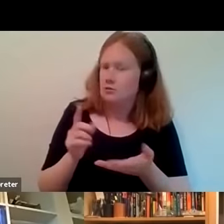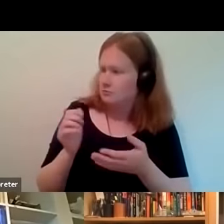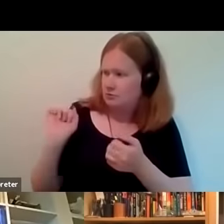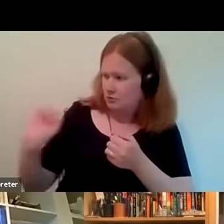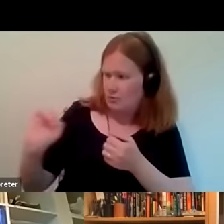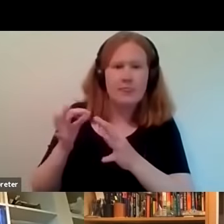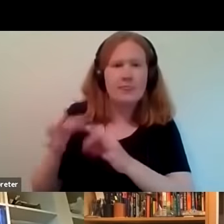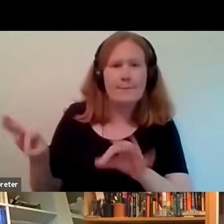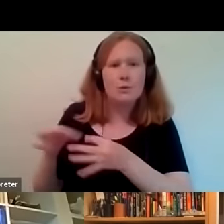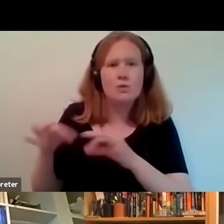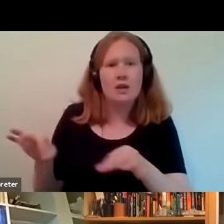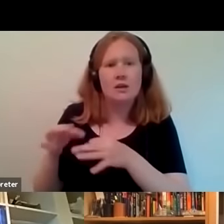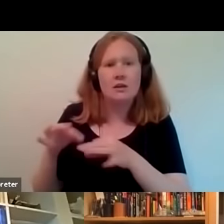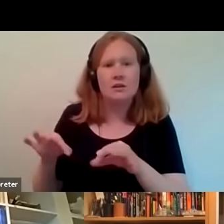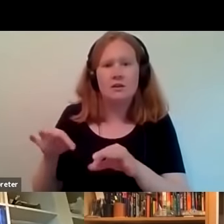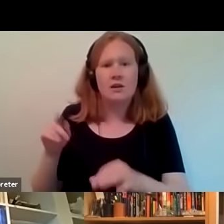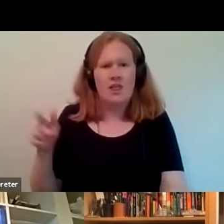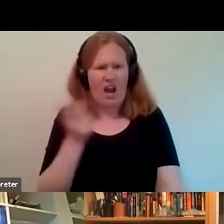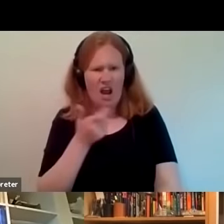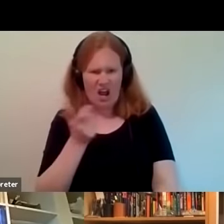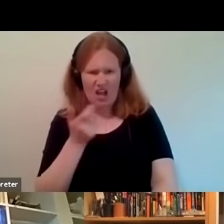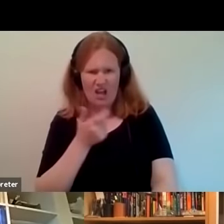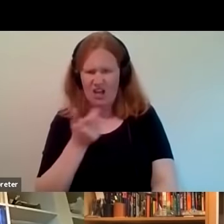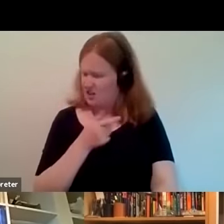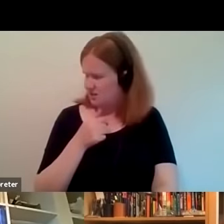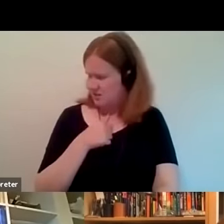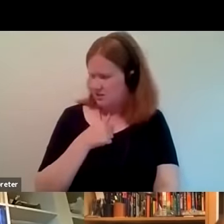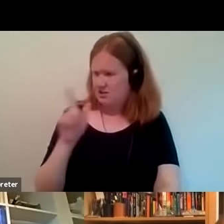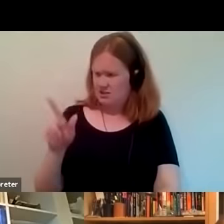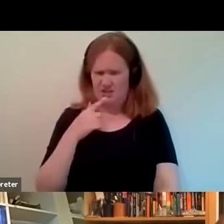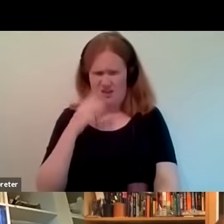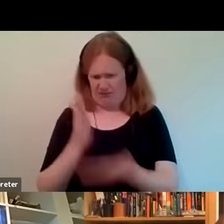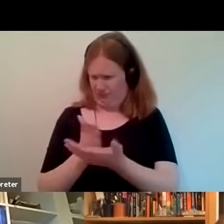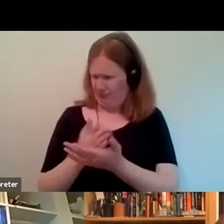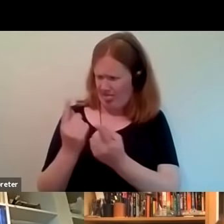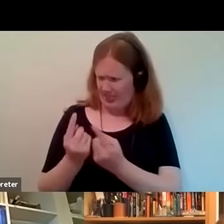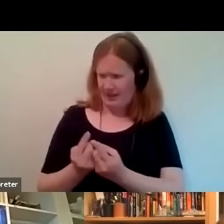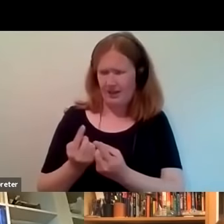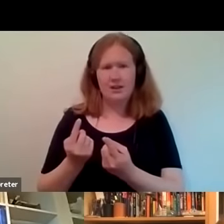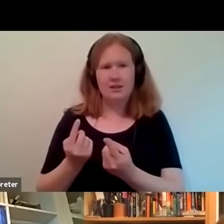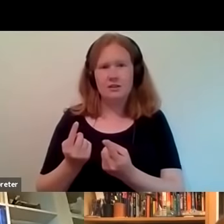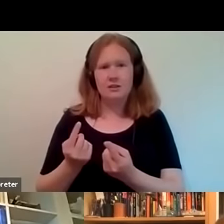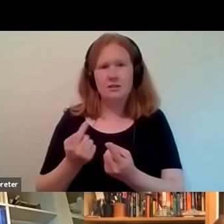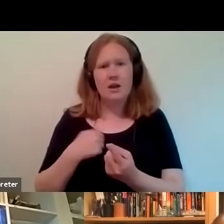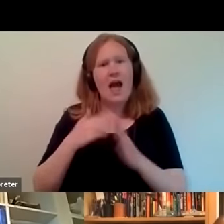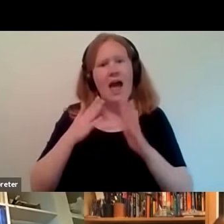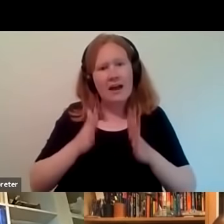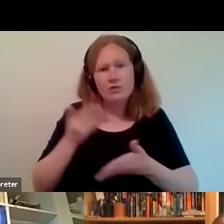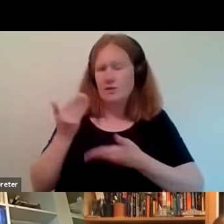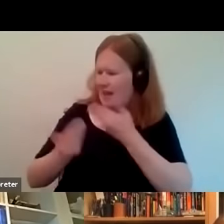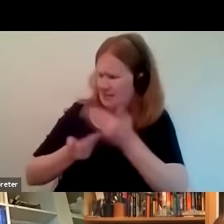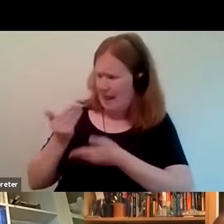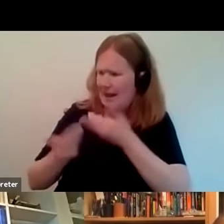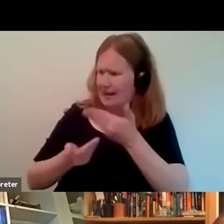and they laughed initially they said is that a thing and we had to explain what